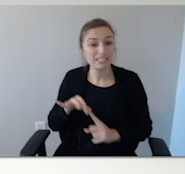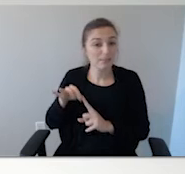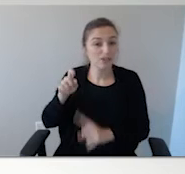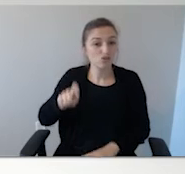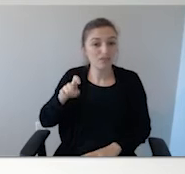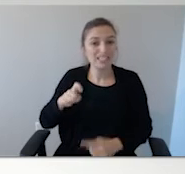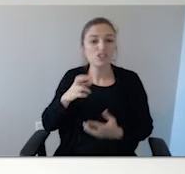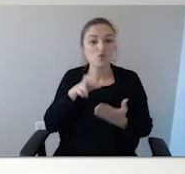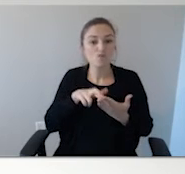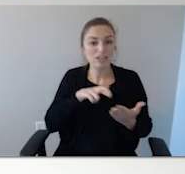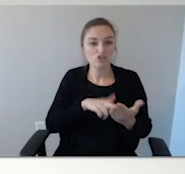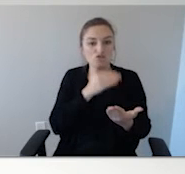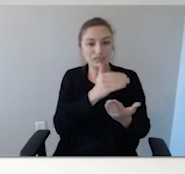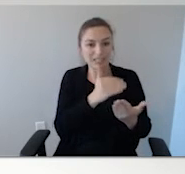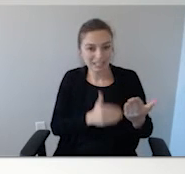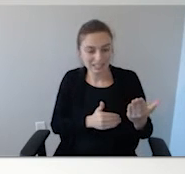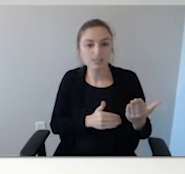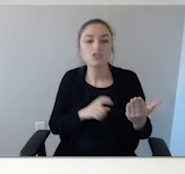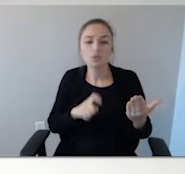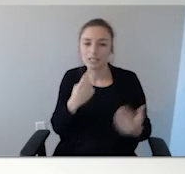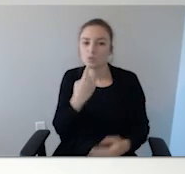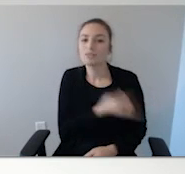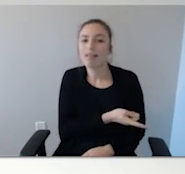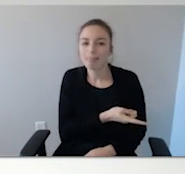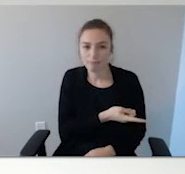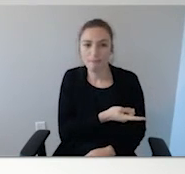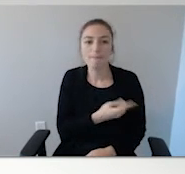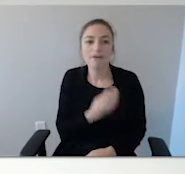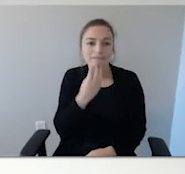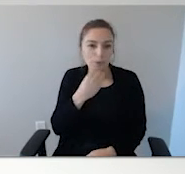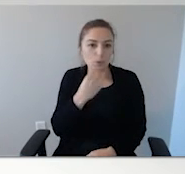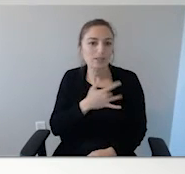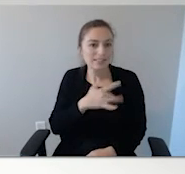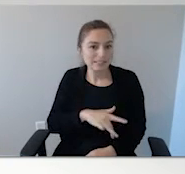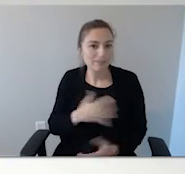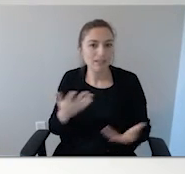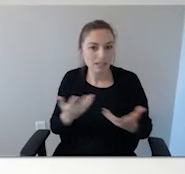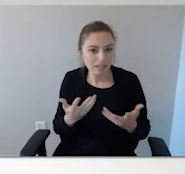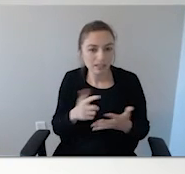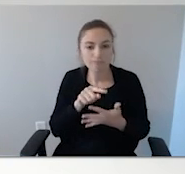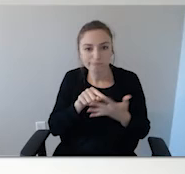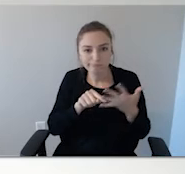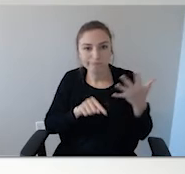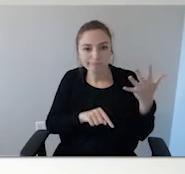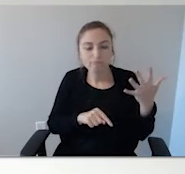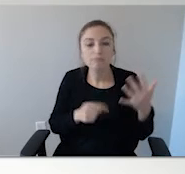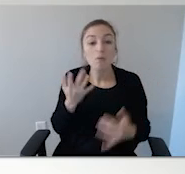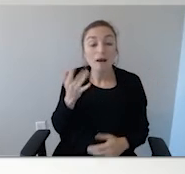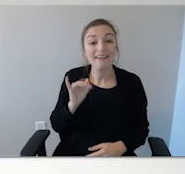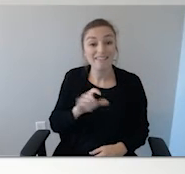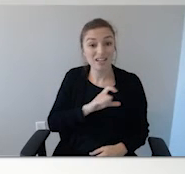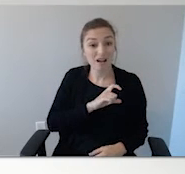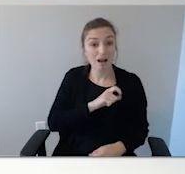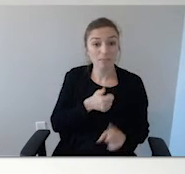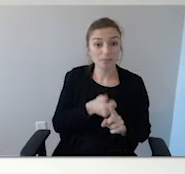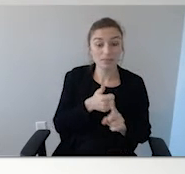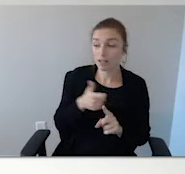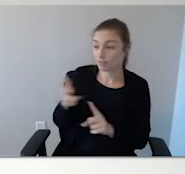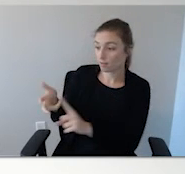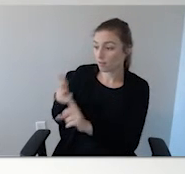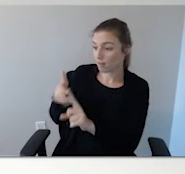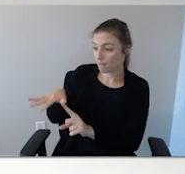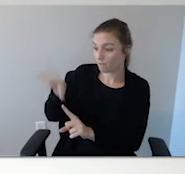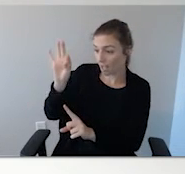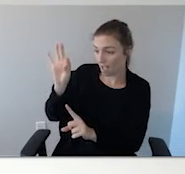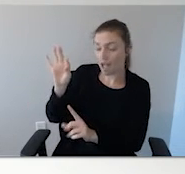in your area, this is information you want them to have. So if they do have to do, they do retrieve your child from a wandering or